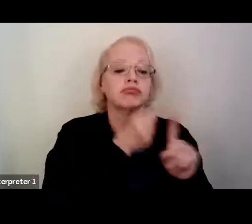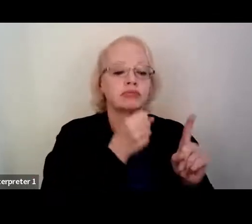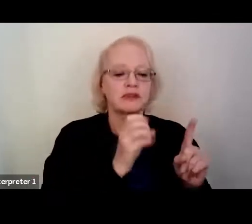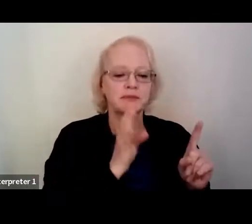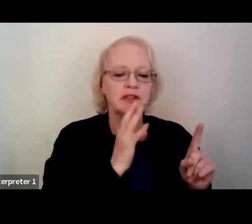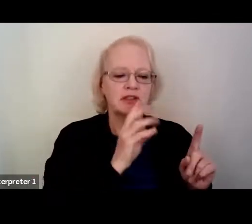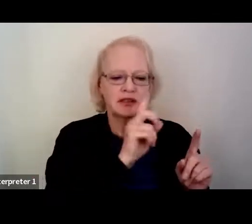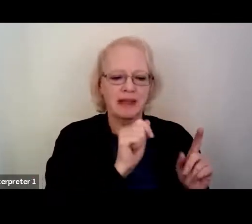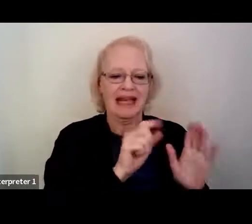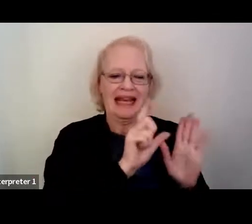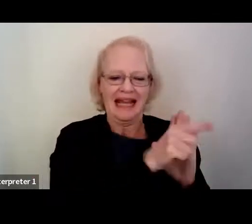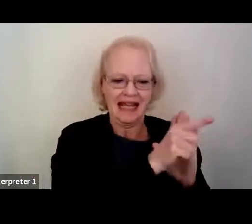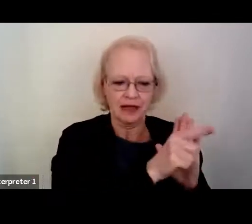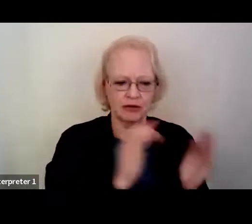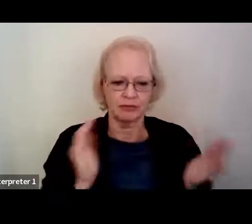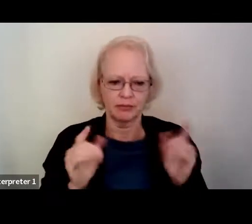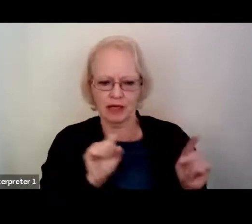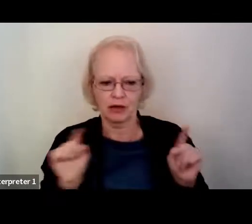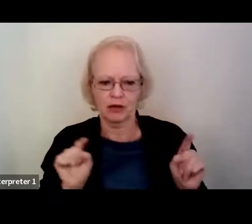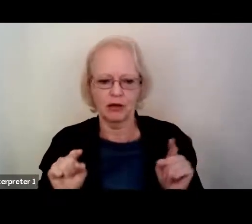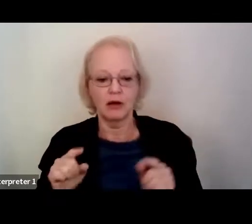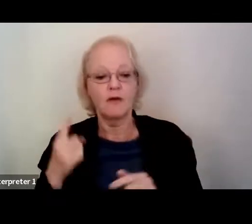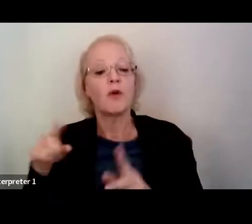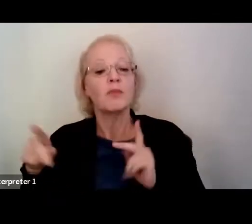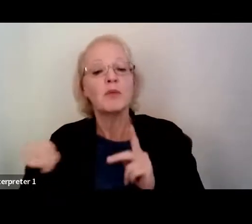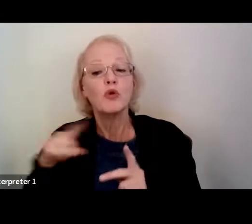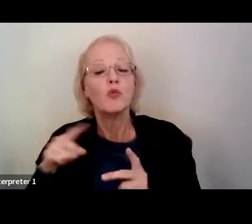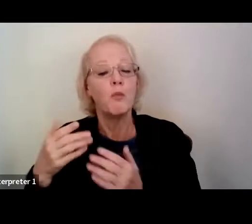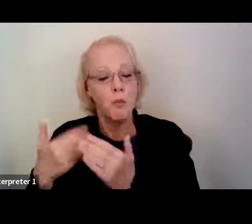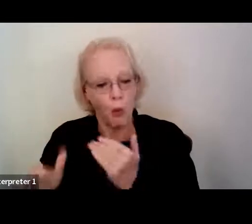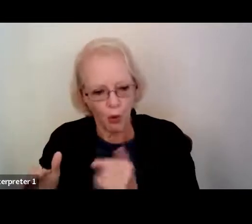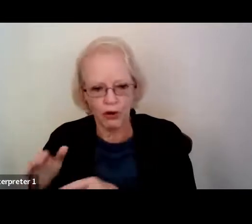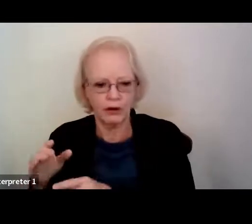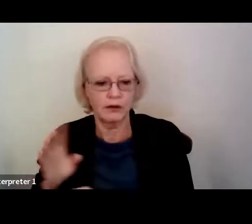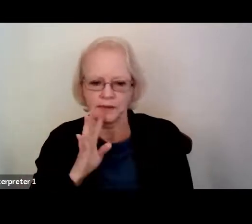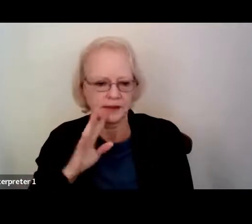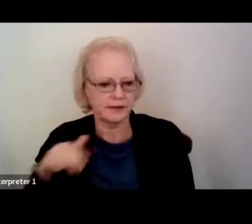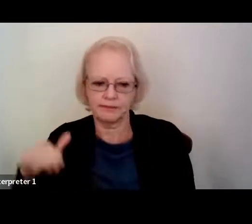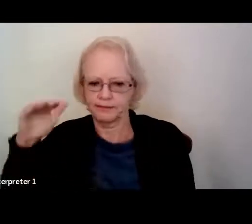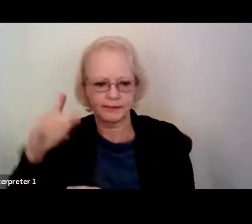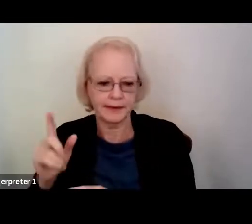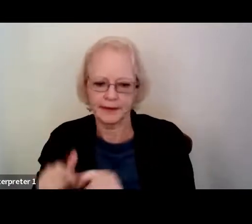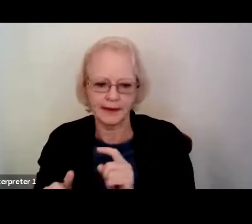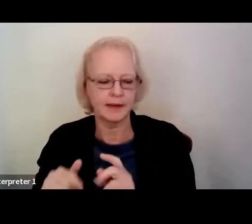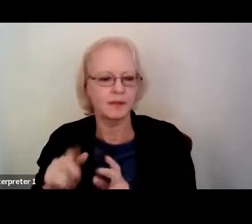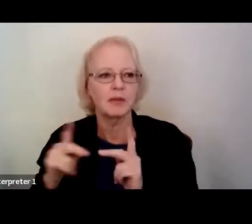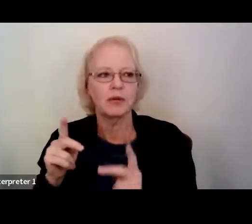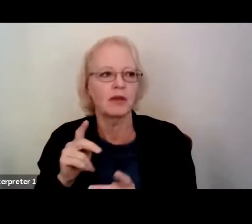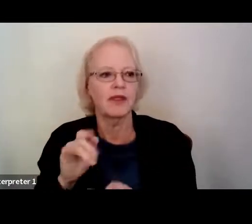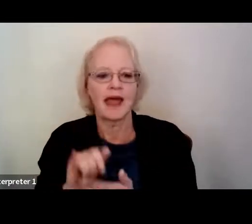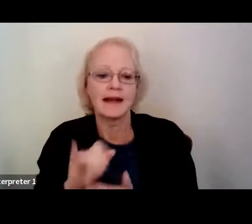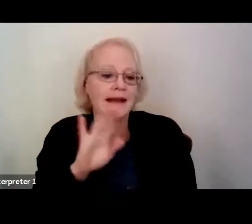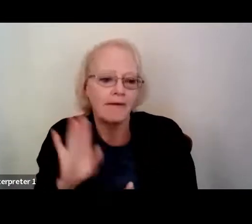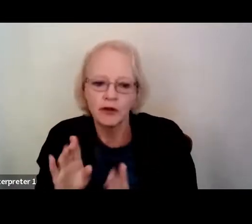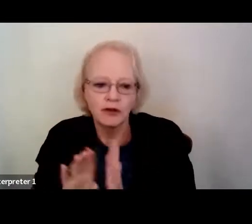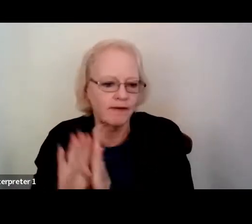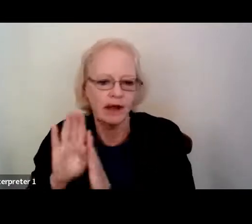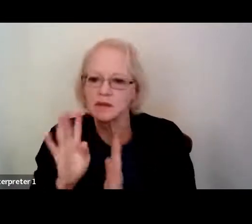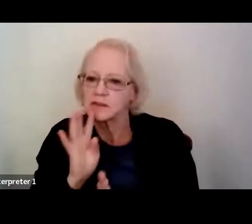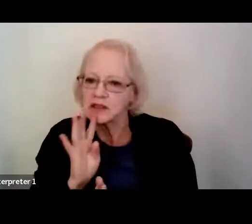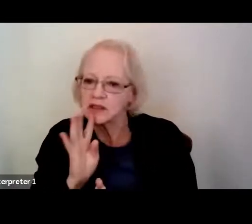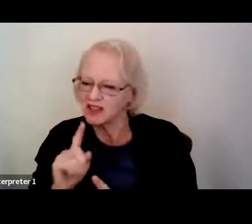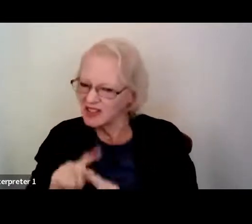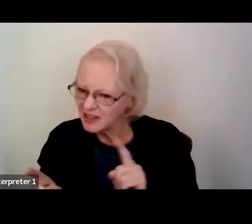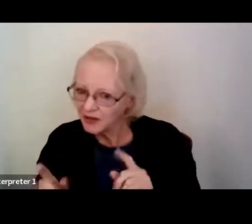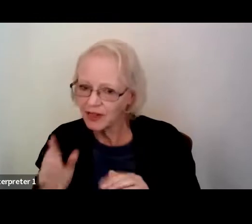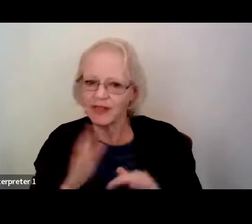what does this research mean for people who were born with speech-related disabilities, for example, people who have never developed speech, as opposed to